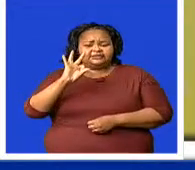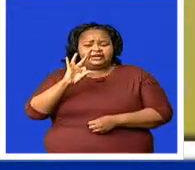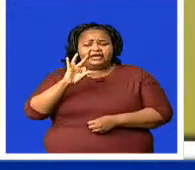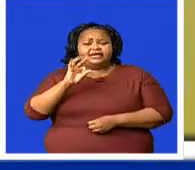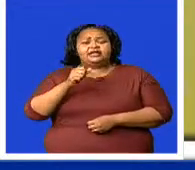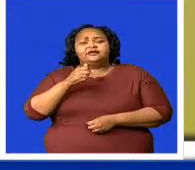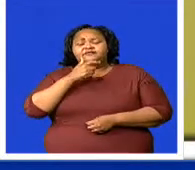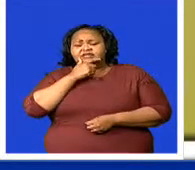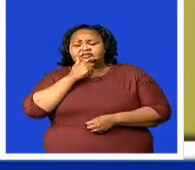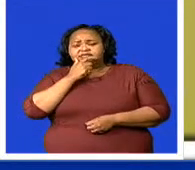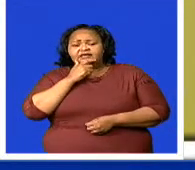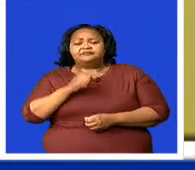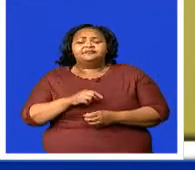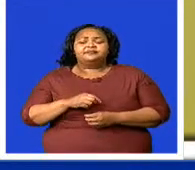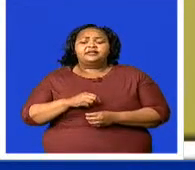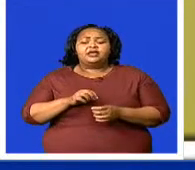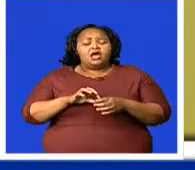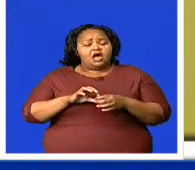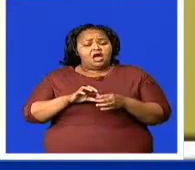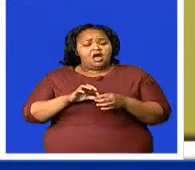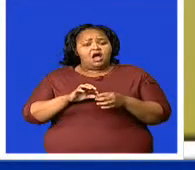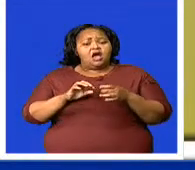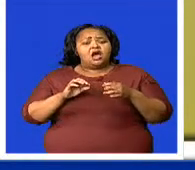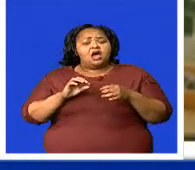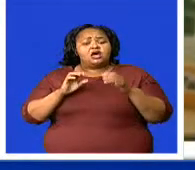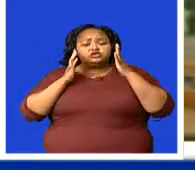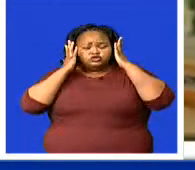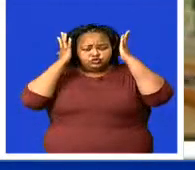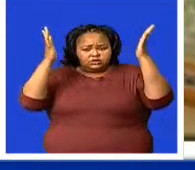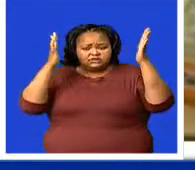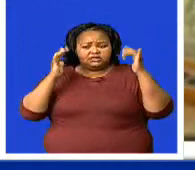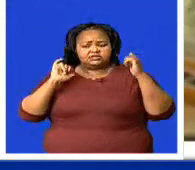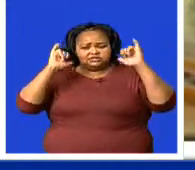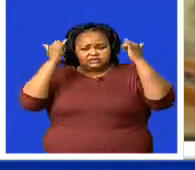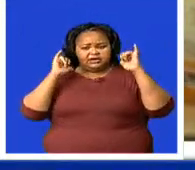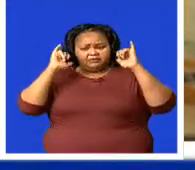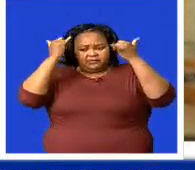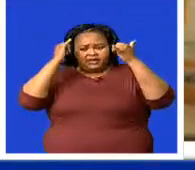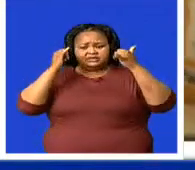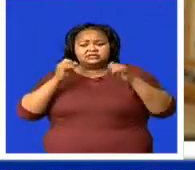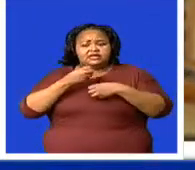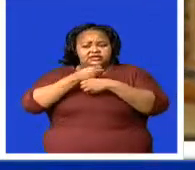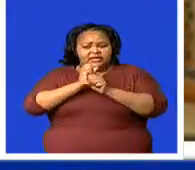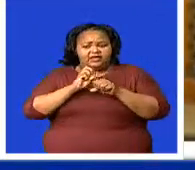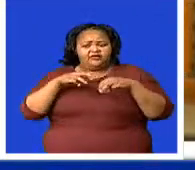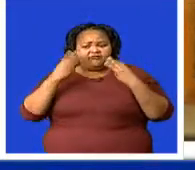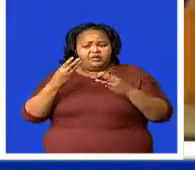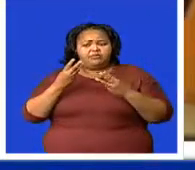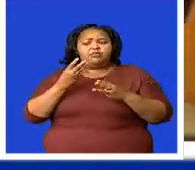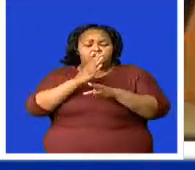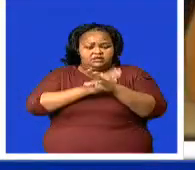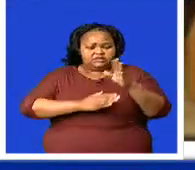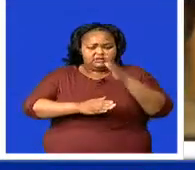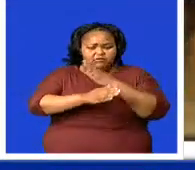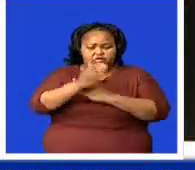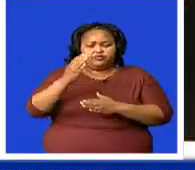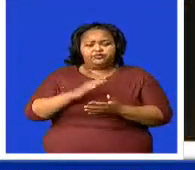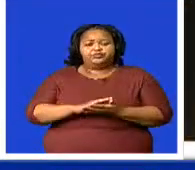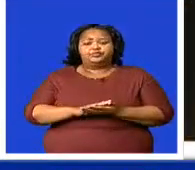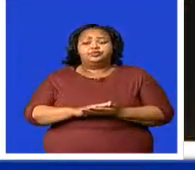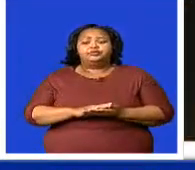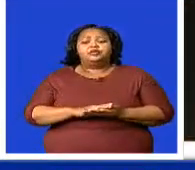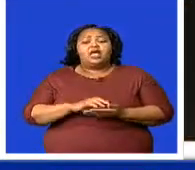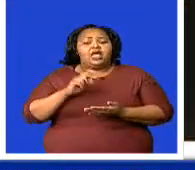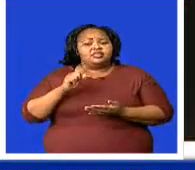of Esbayeni, commemorate the International Day of Persons with Disabilities. The theme for this year says not all